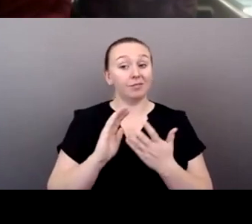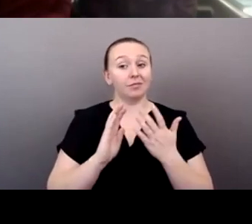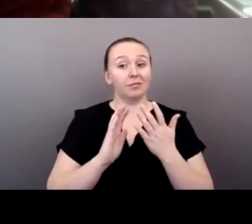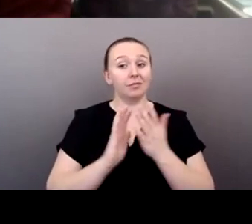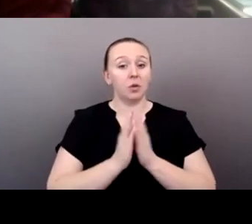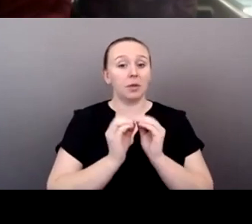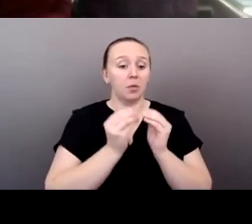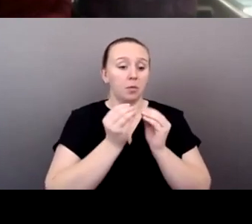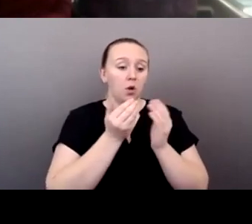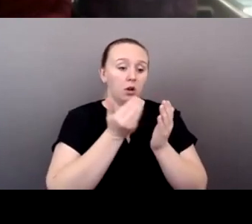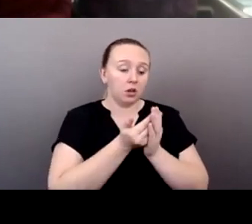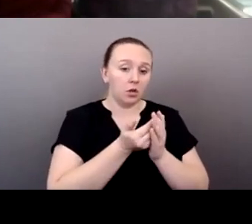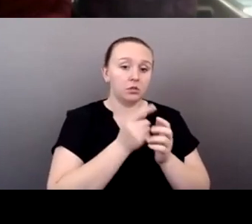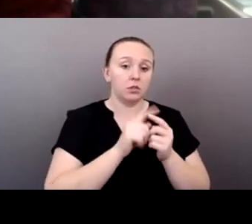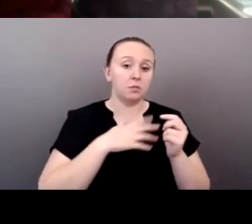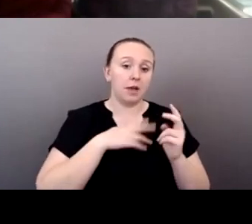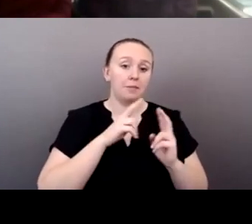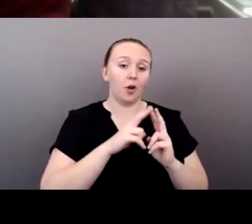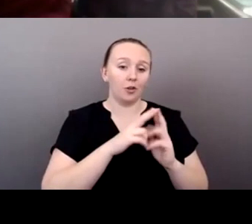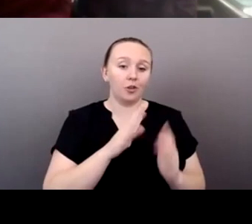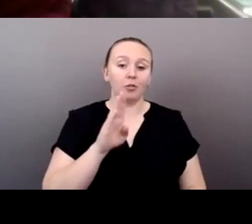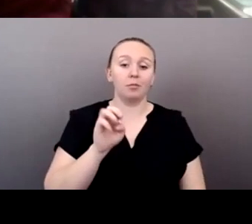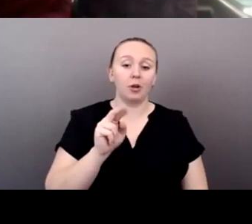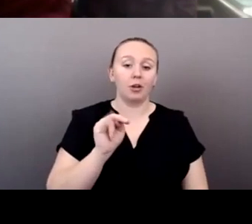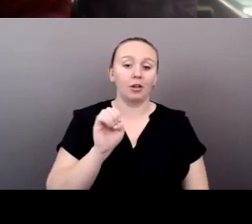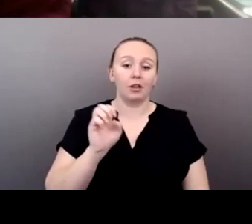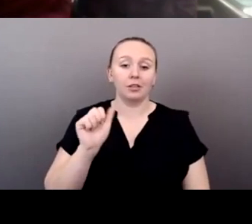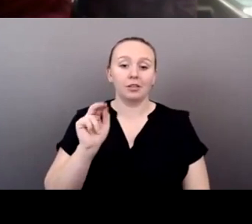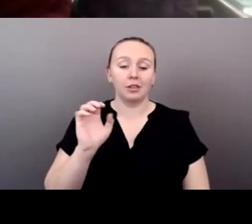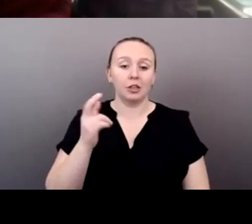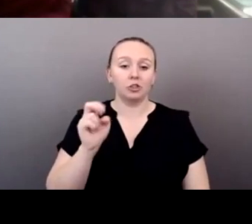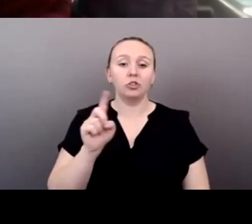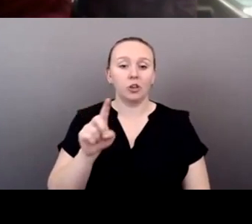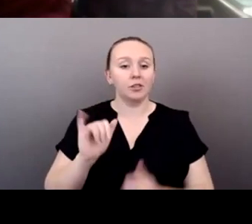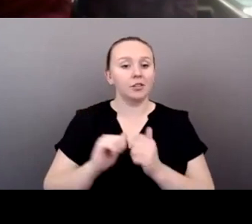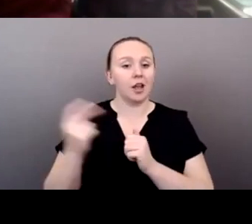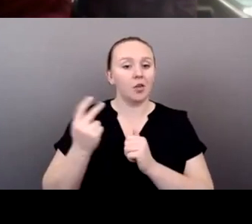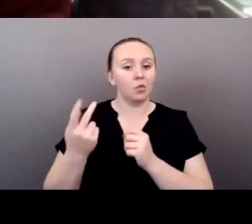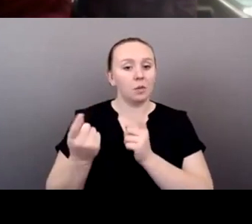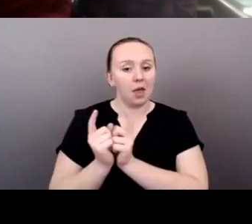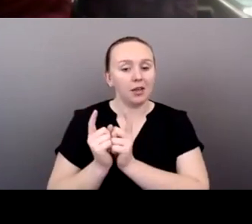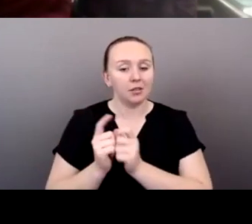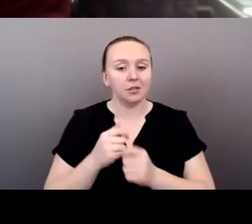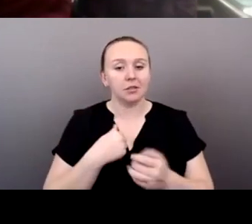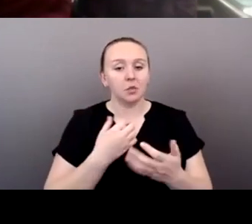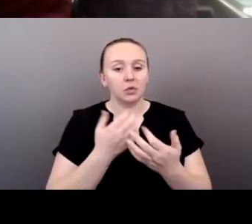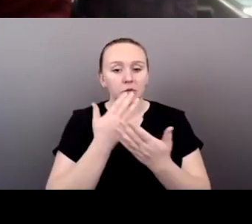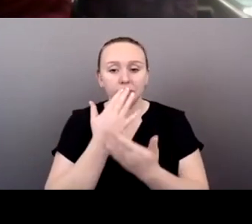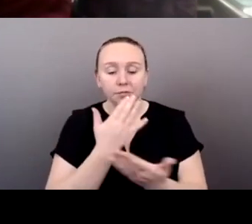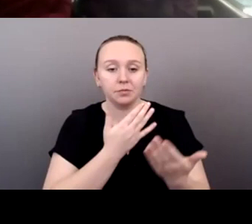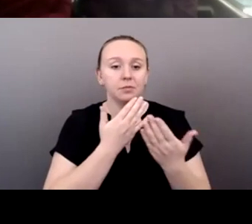partner, Brody Sanchez. That's actually how we met. And I just want to thank everyone for allowing me to